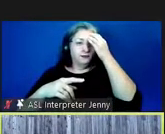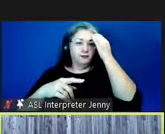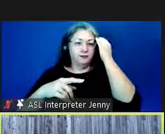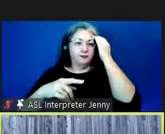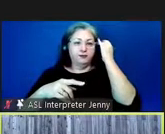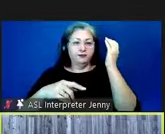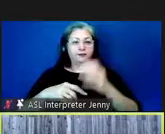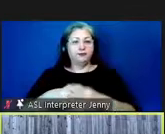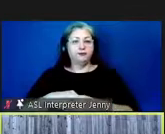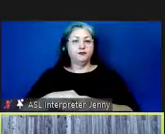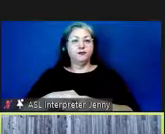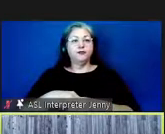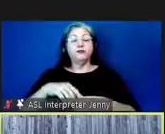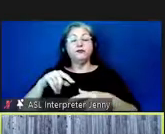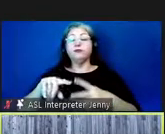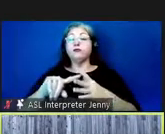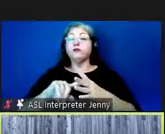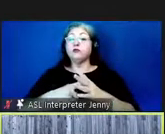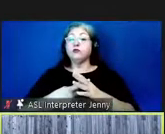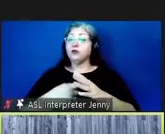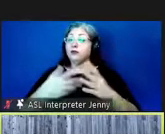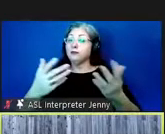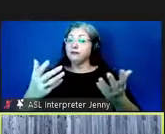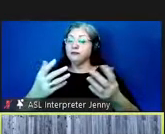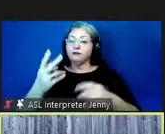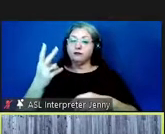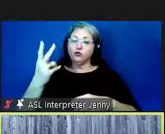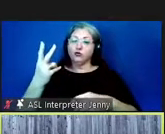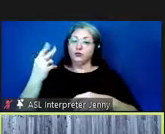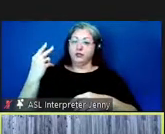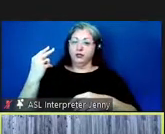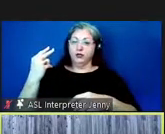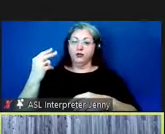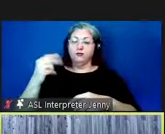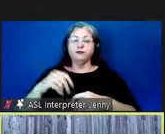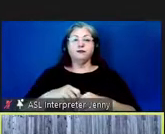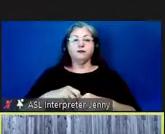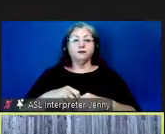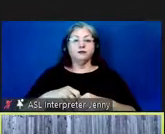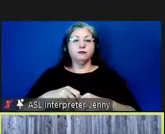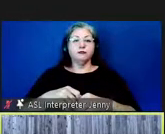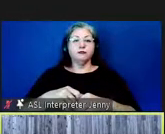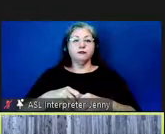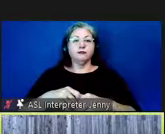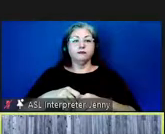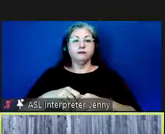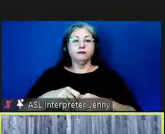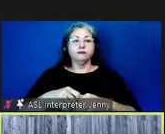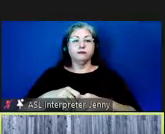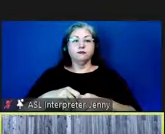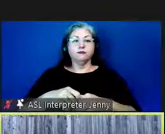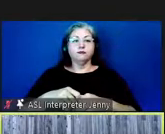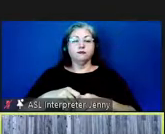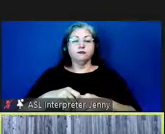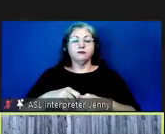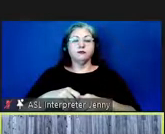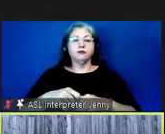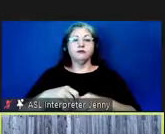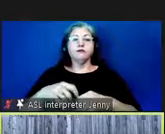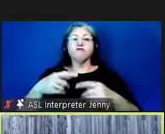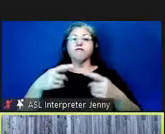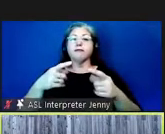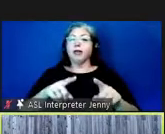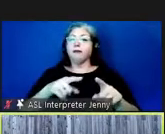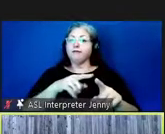this all started uh two years ago um we had a workshop